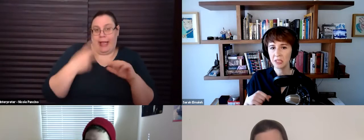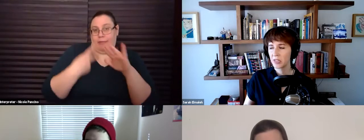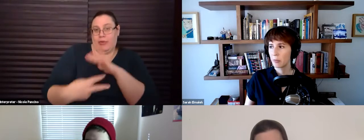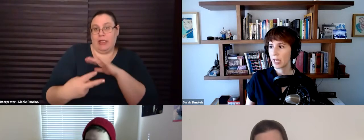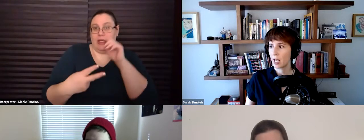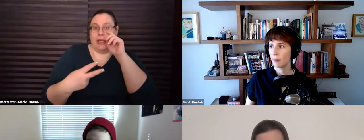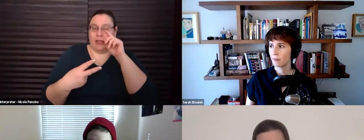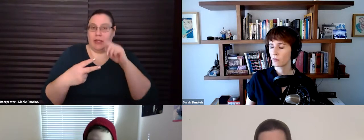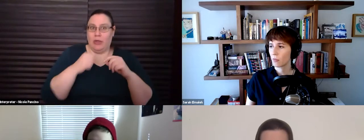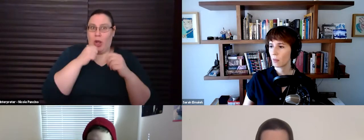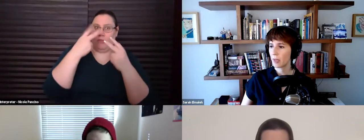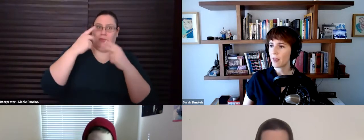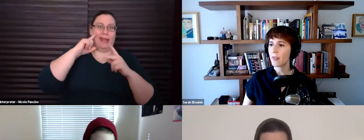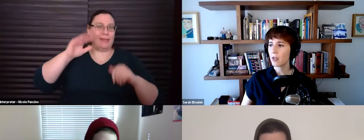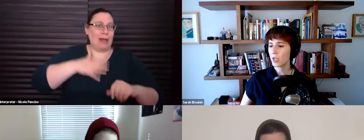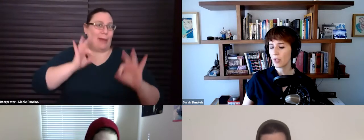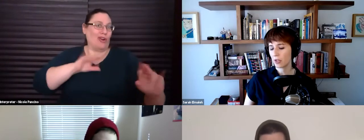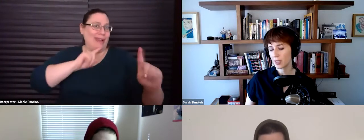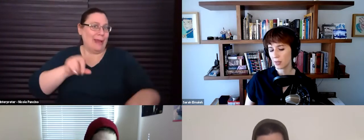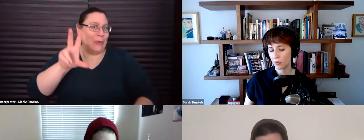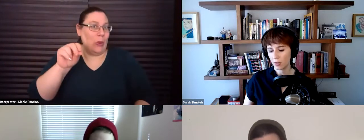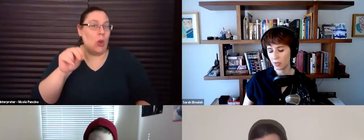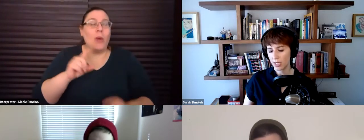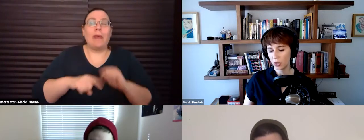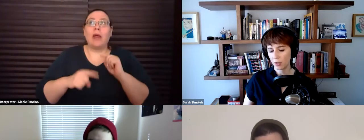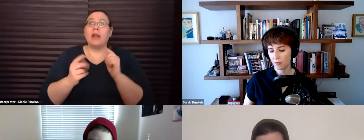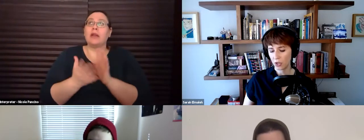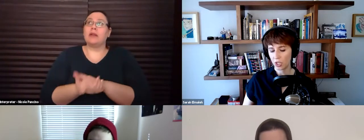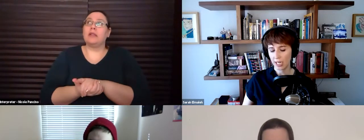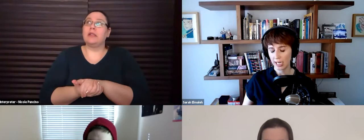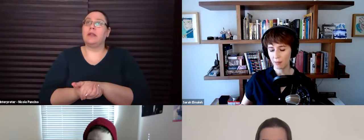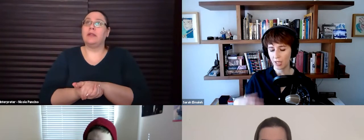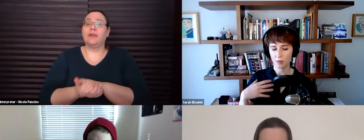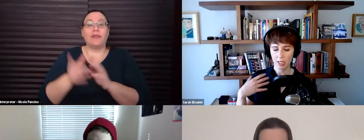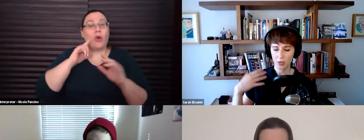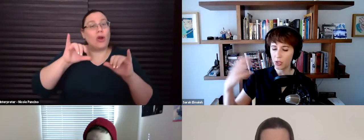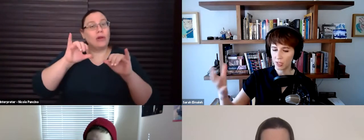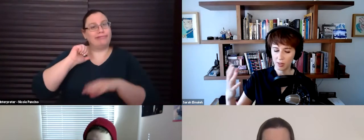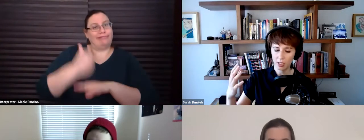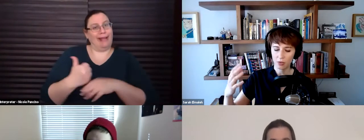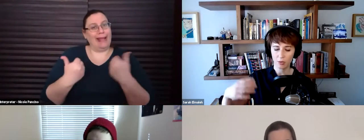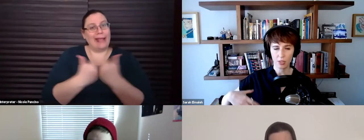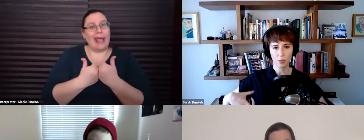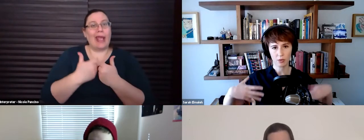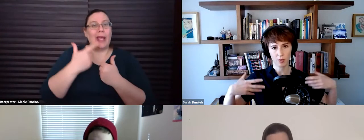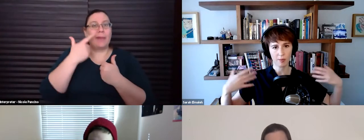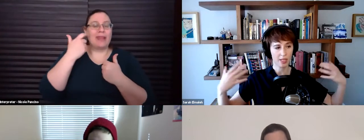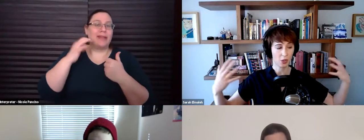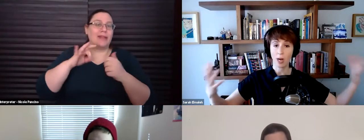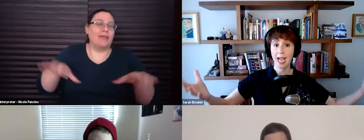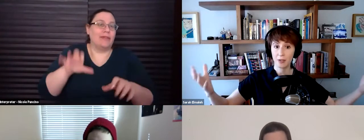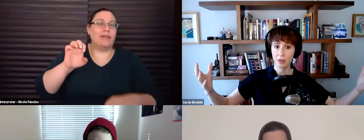accountable, but, um, but that they, you know, there is the, the nature of engineering a game because of the exertions that you, you know, when, when